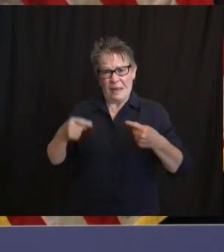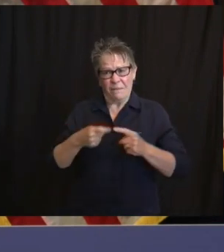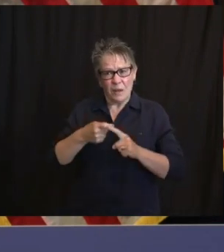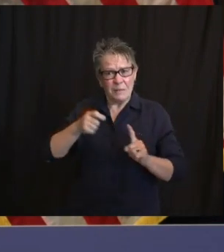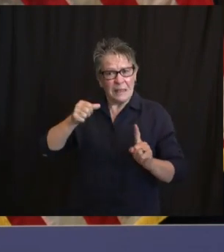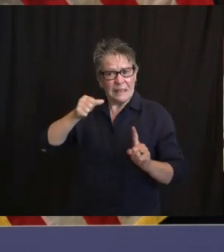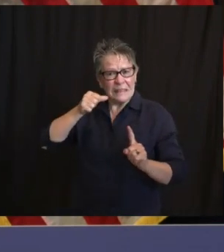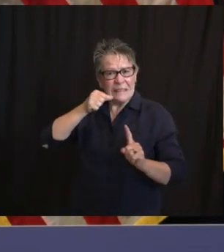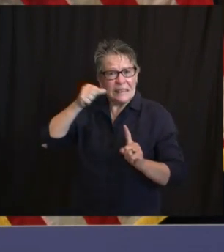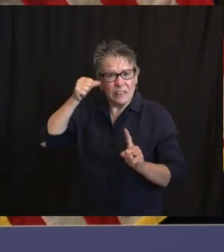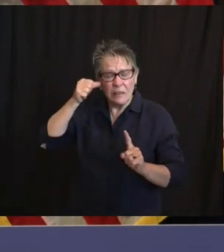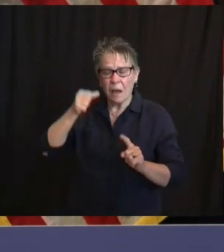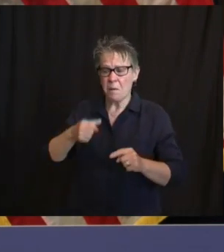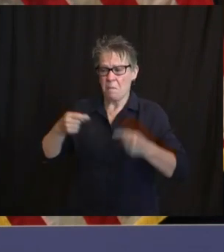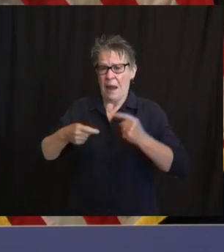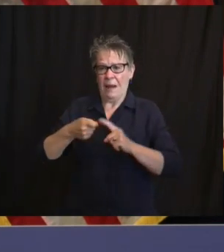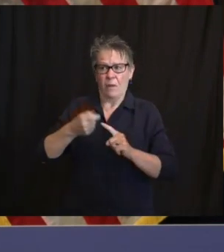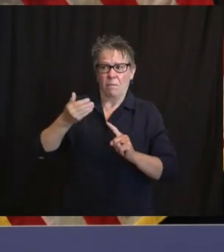of tomorrow.